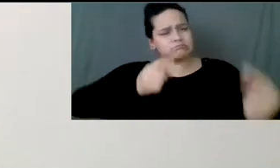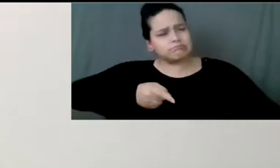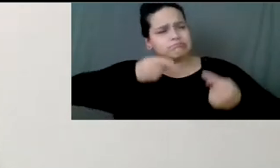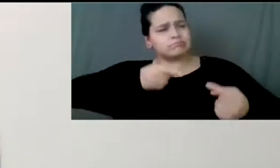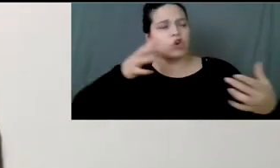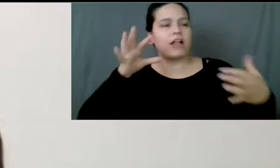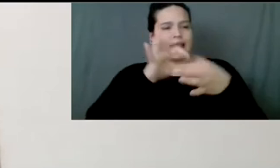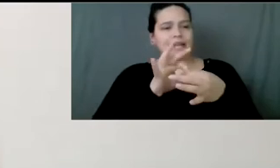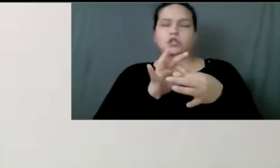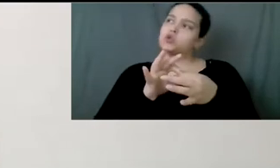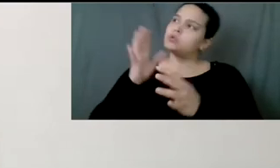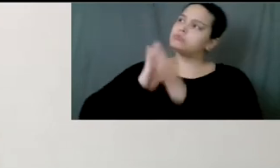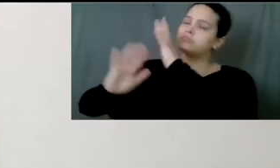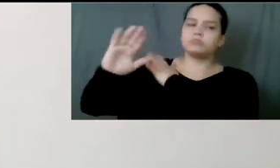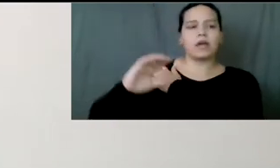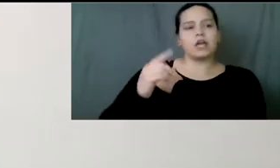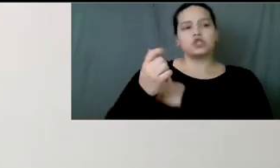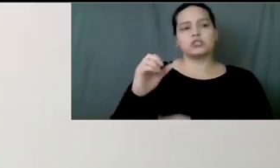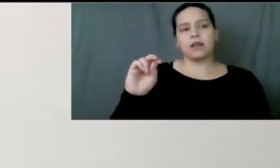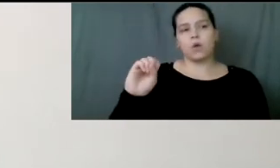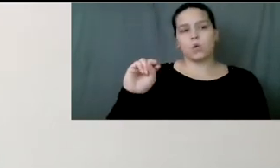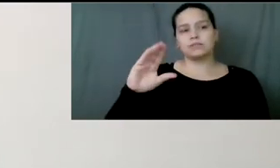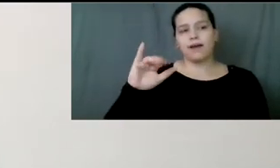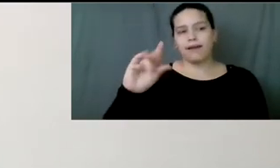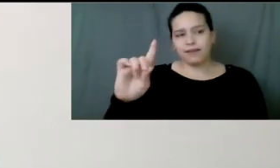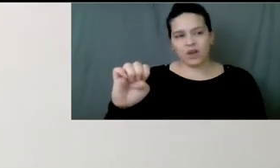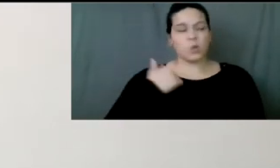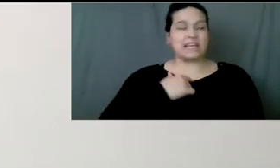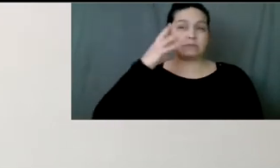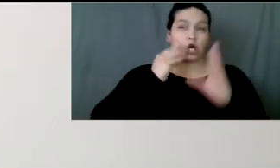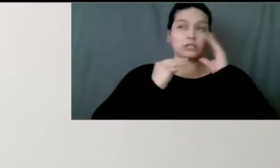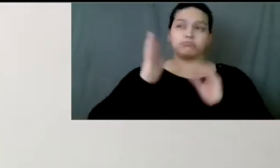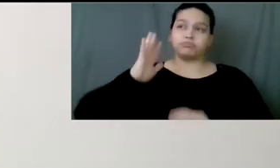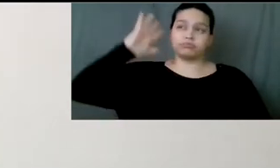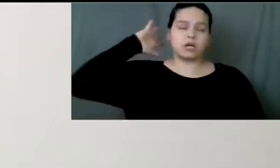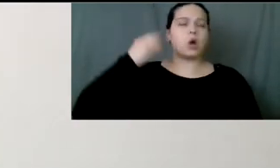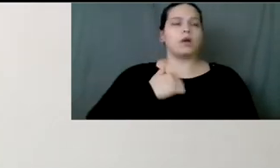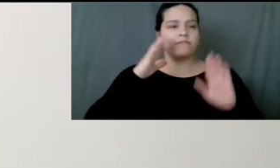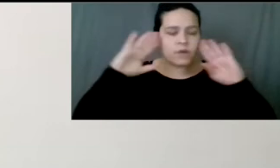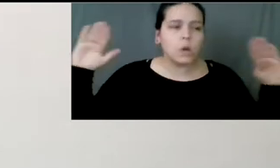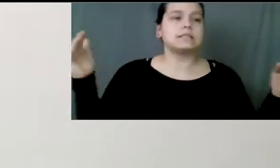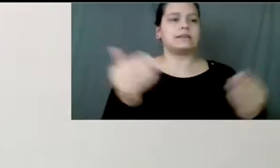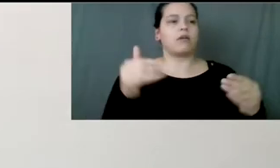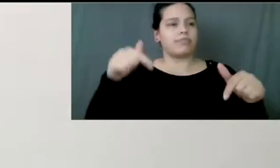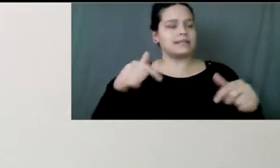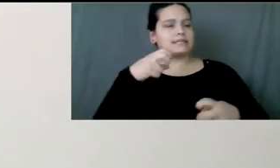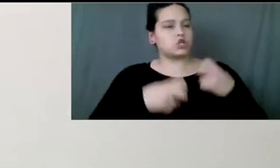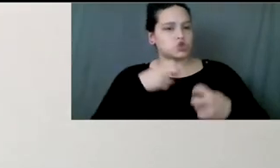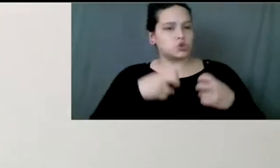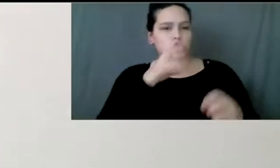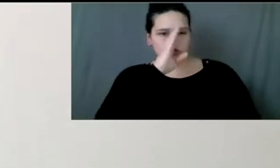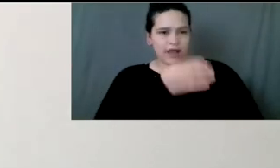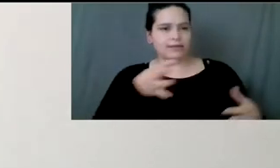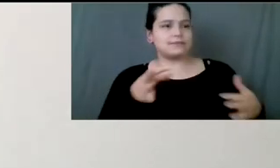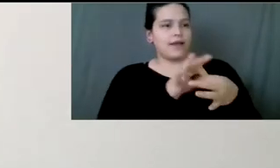So we're focusing on reproductive justice issues as these are directly tied to genocide. The organization